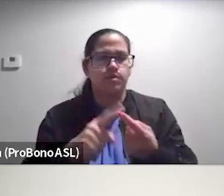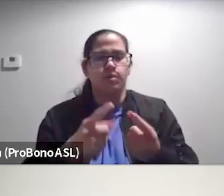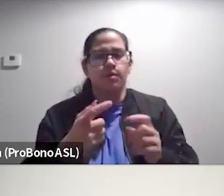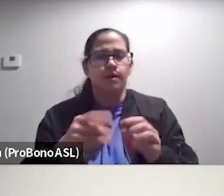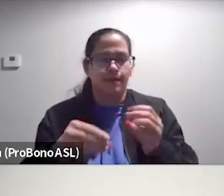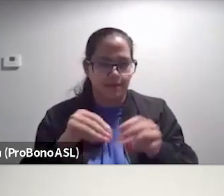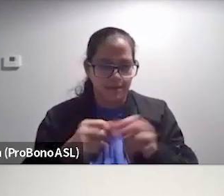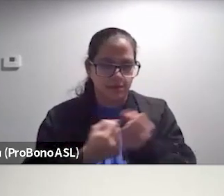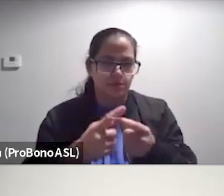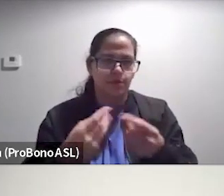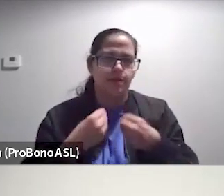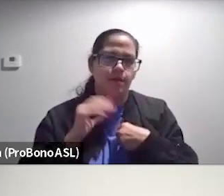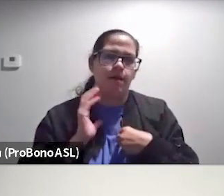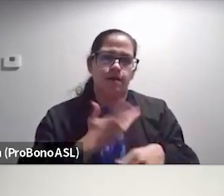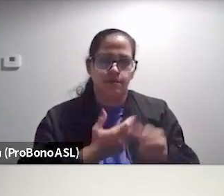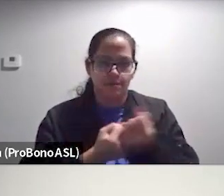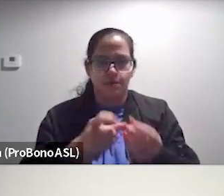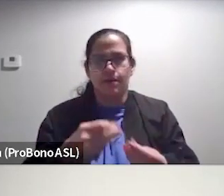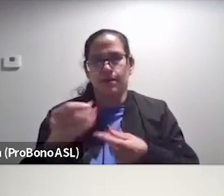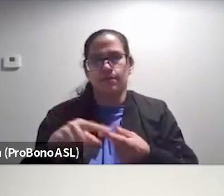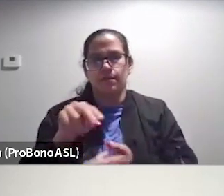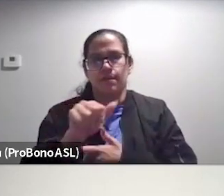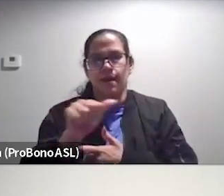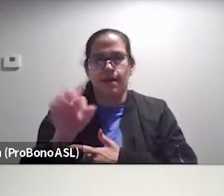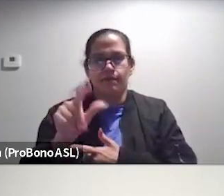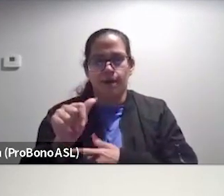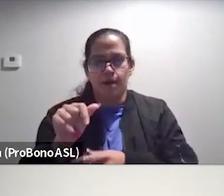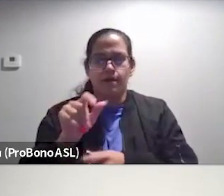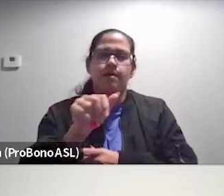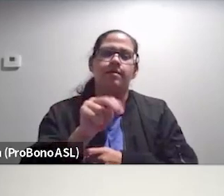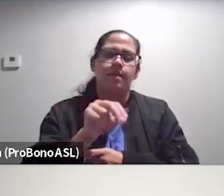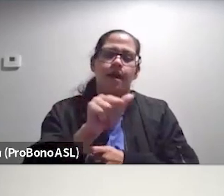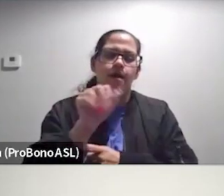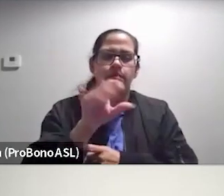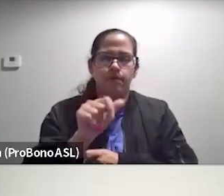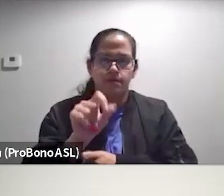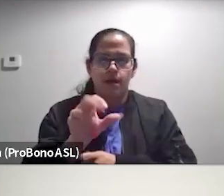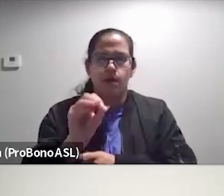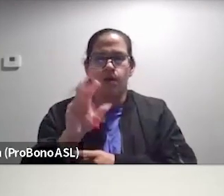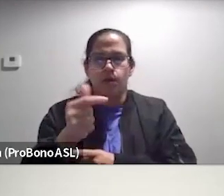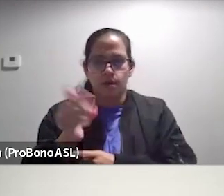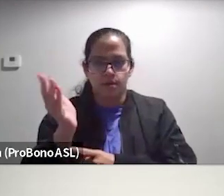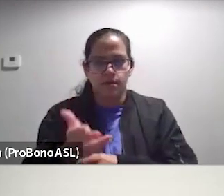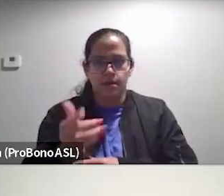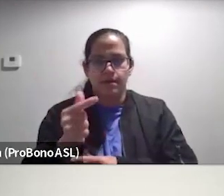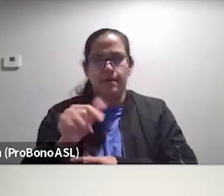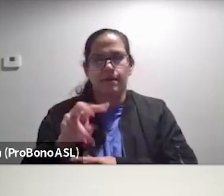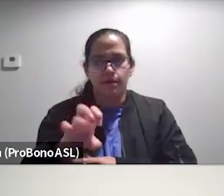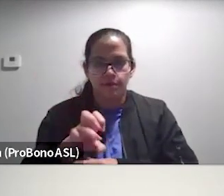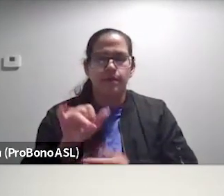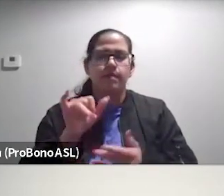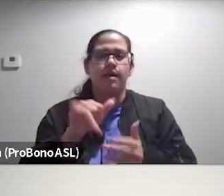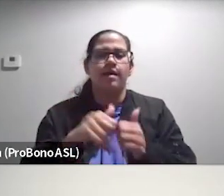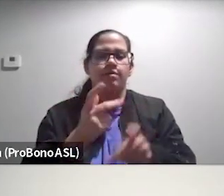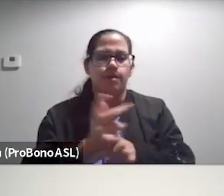some support. Um, you can give to NAPA at NAPA.org slash give. That is how you keep us being